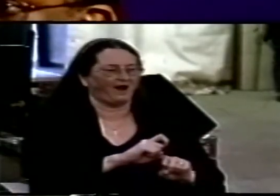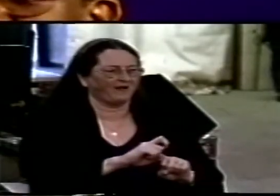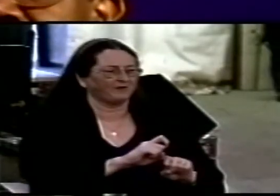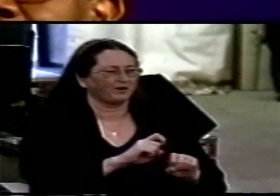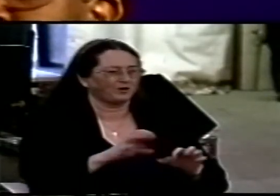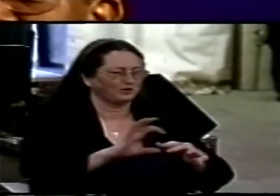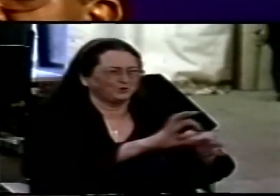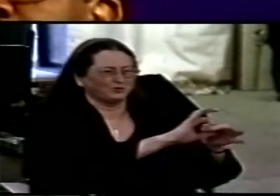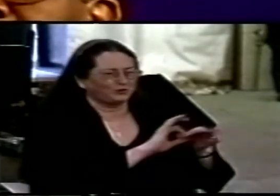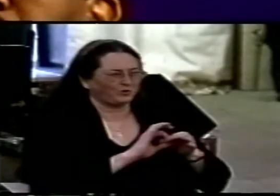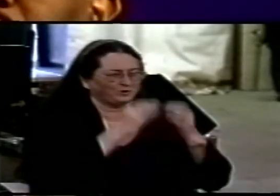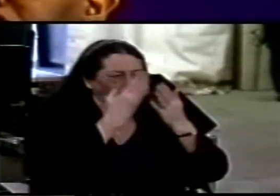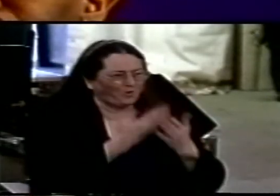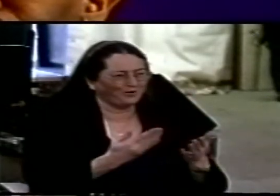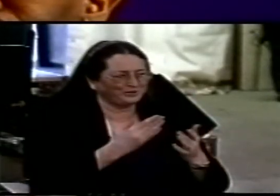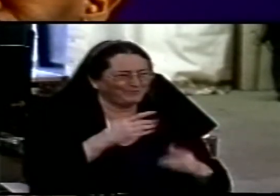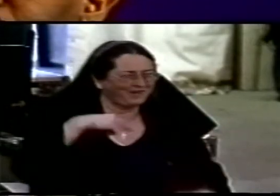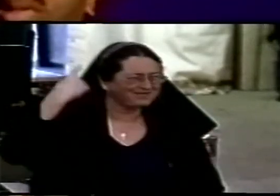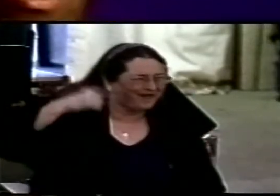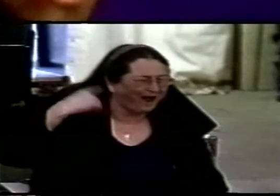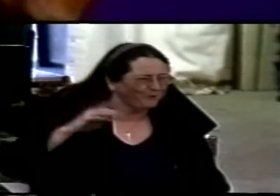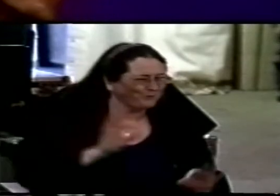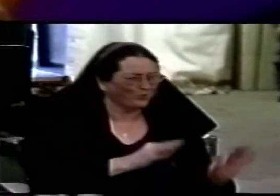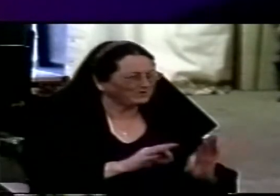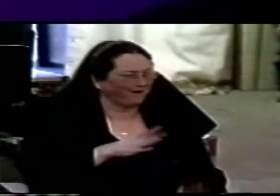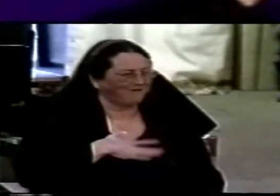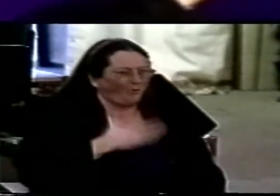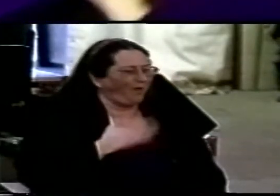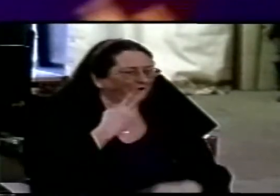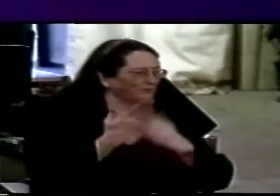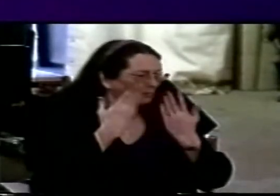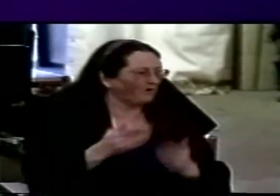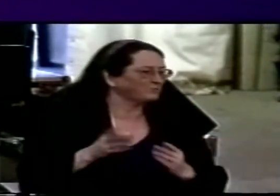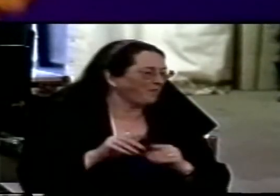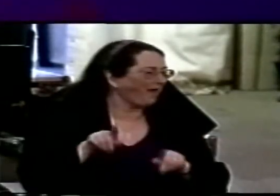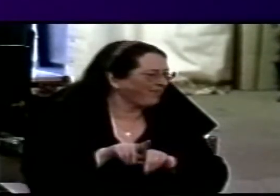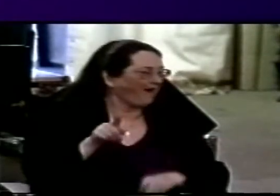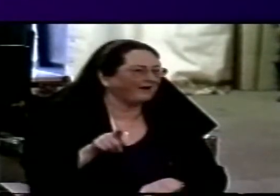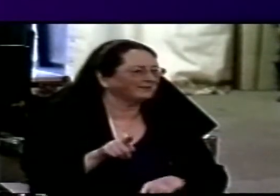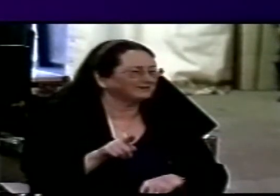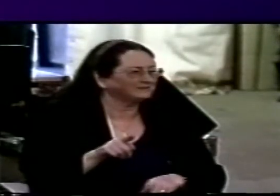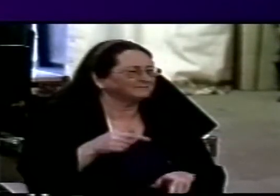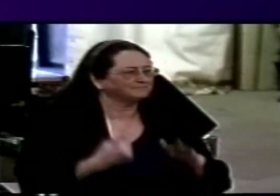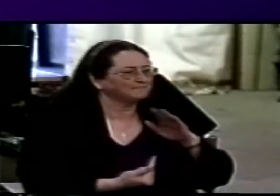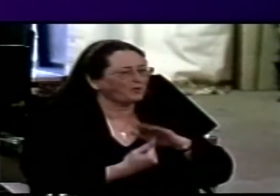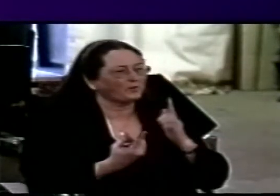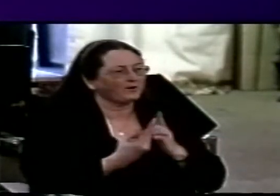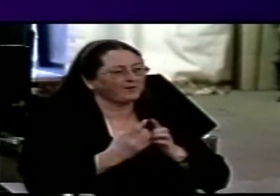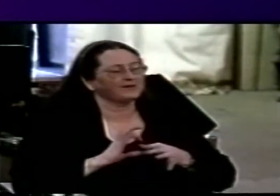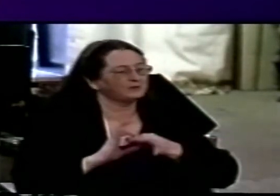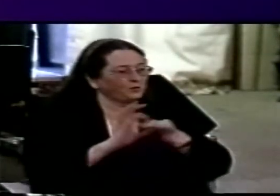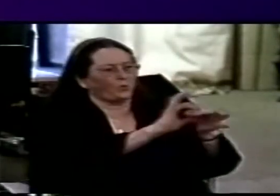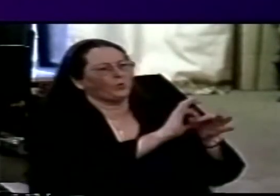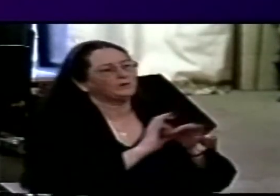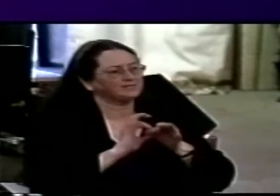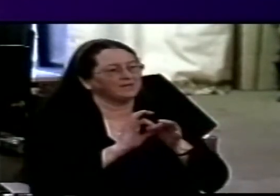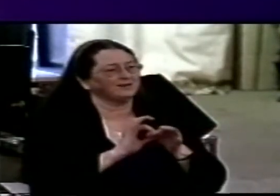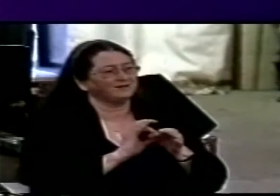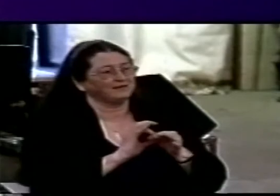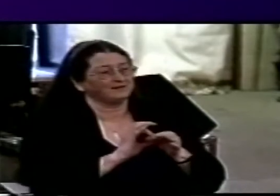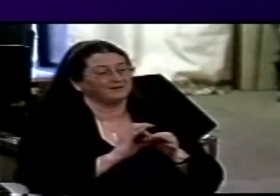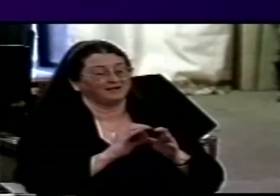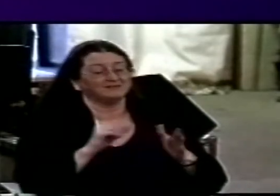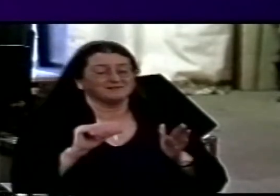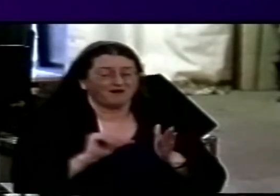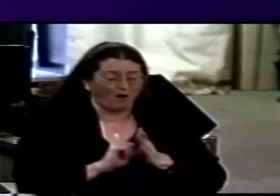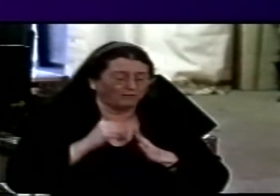guitar louder than you would prefer somehow it elevates the effort we put into unity and it is an effort Paul said it